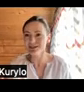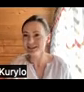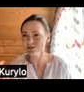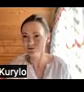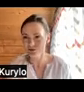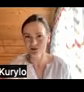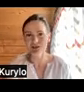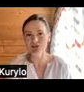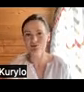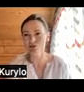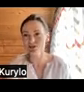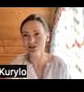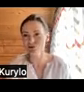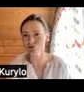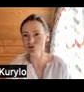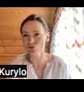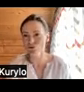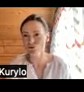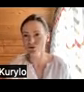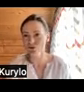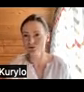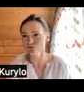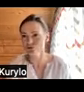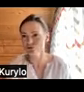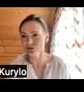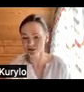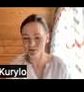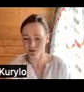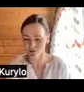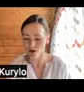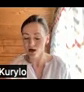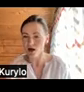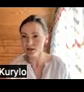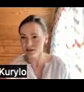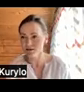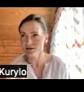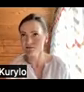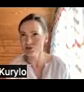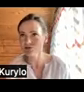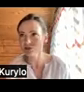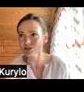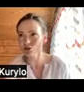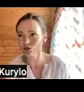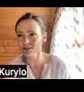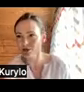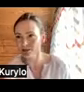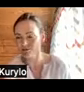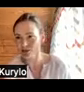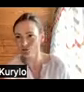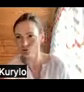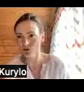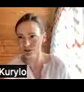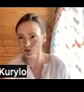and our key findings from the survey are not new they are not unexpected at all